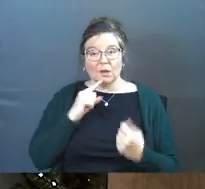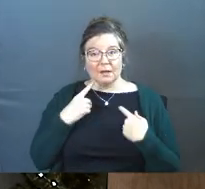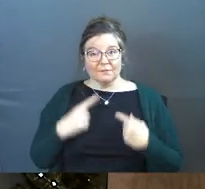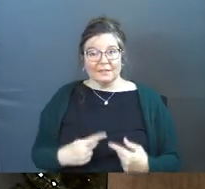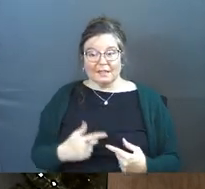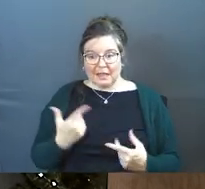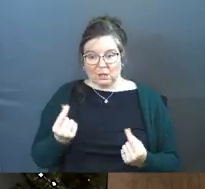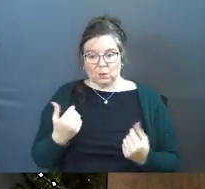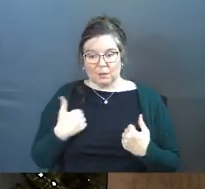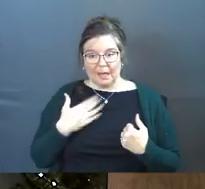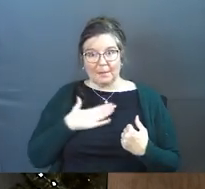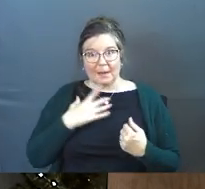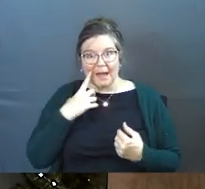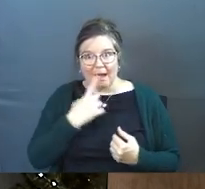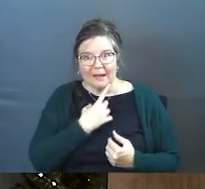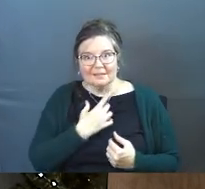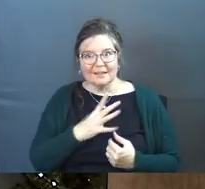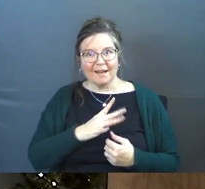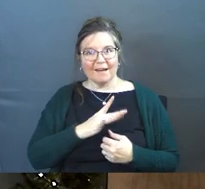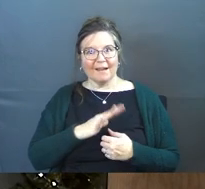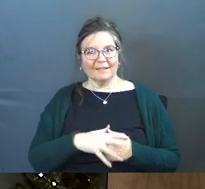physical. It's like they do have my eyes.